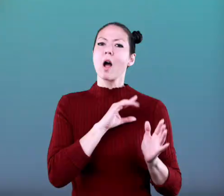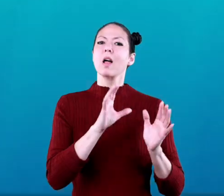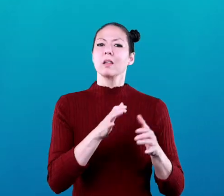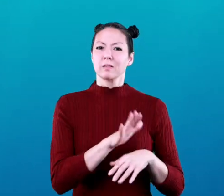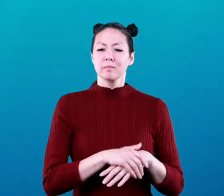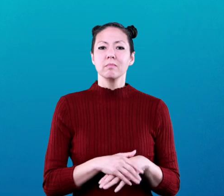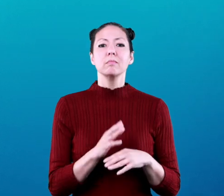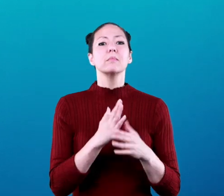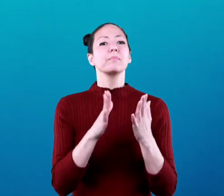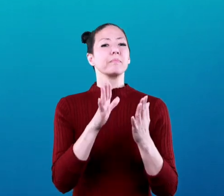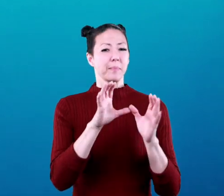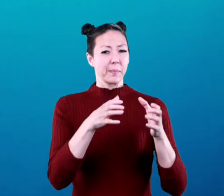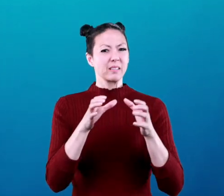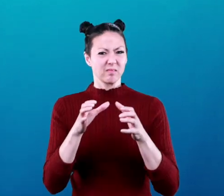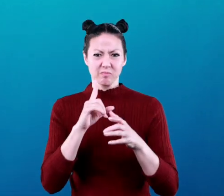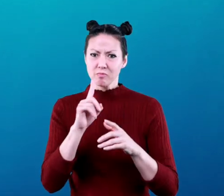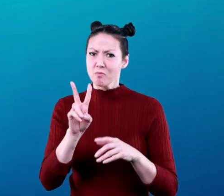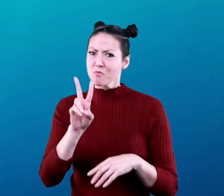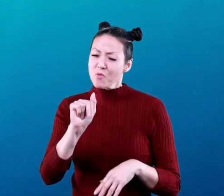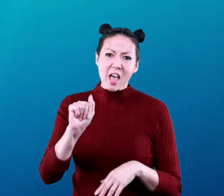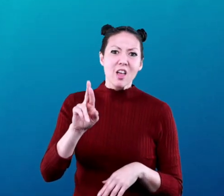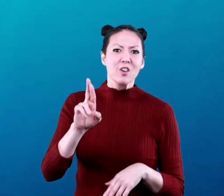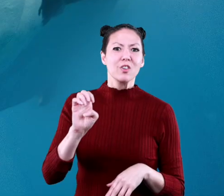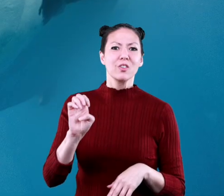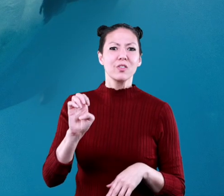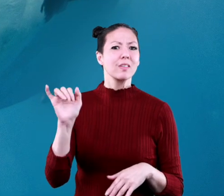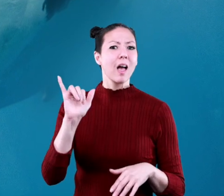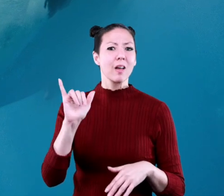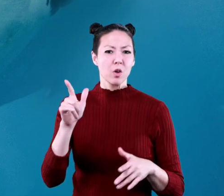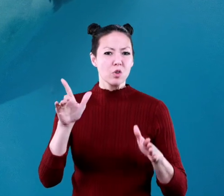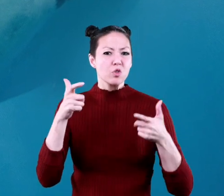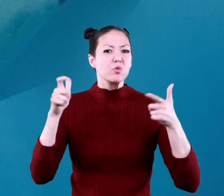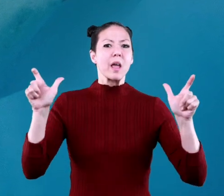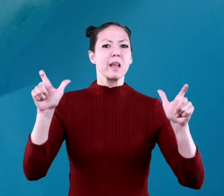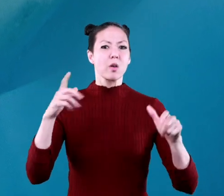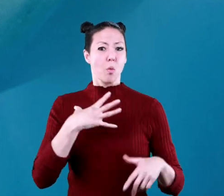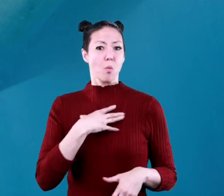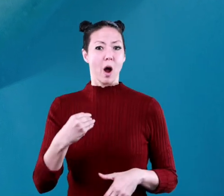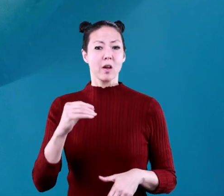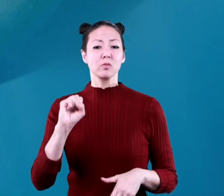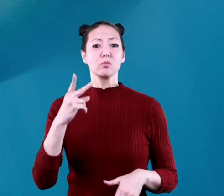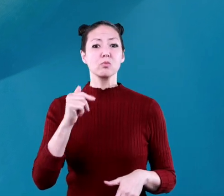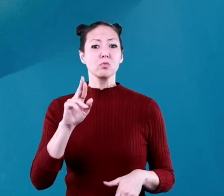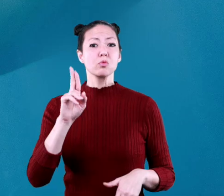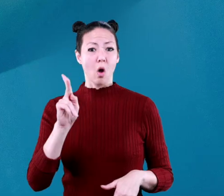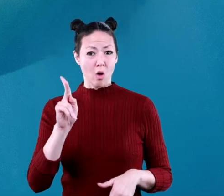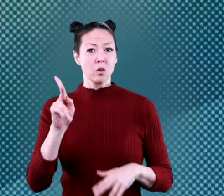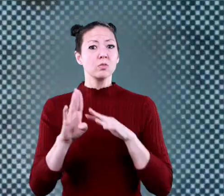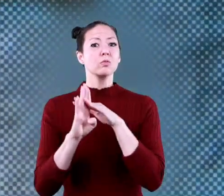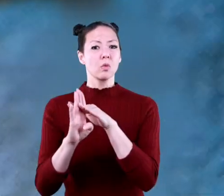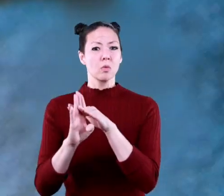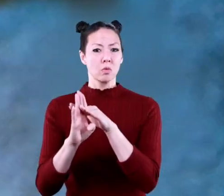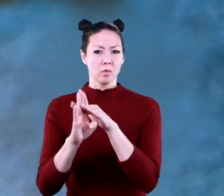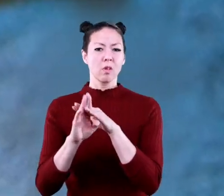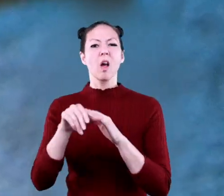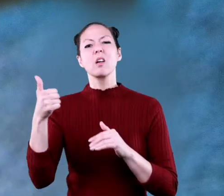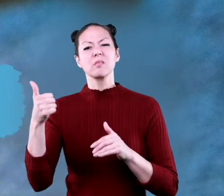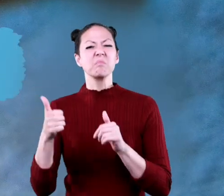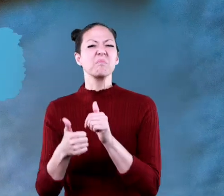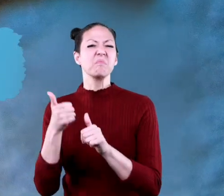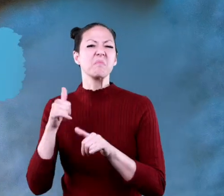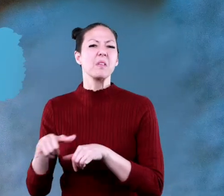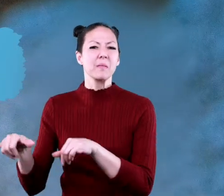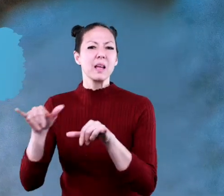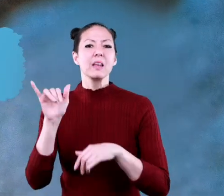Some species are very rare, like the great white shark. Others are more common,